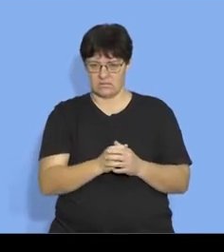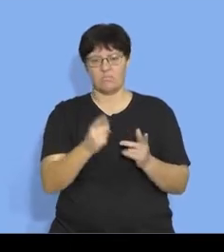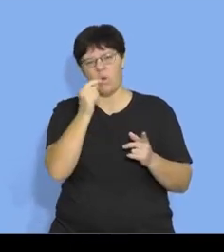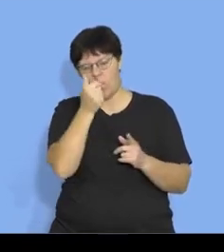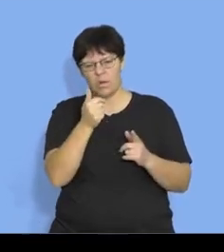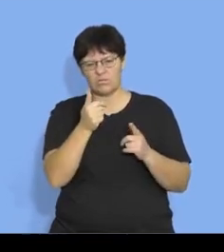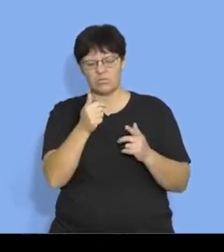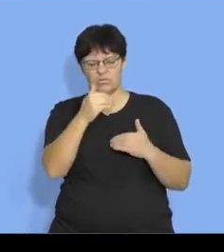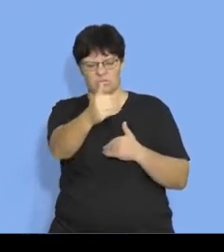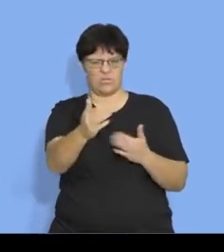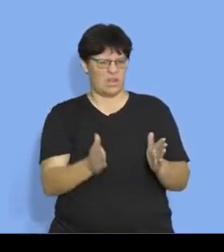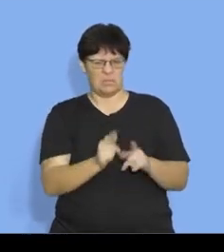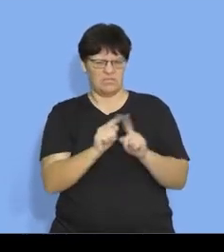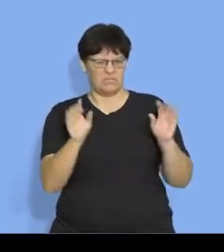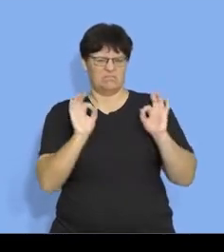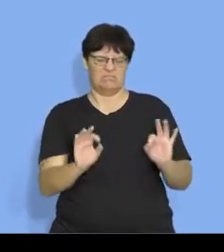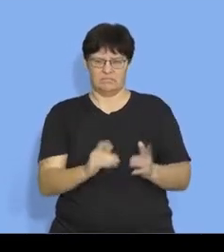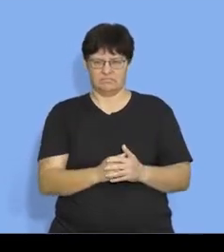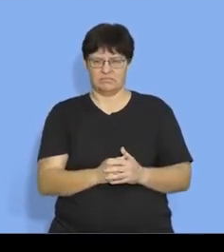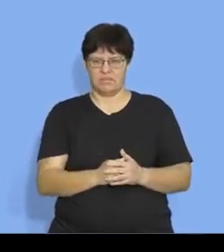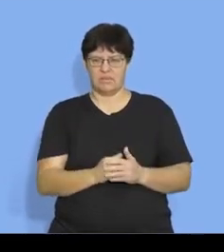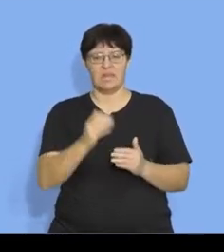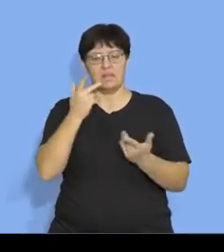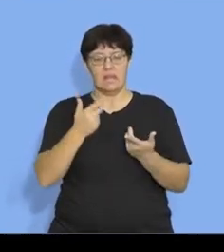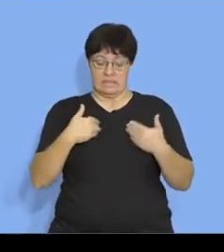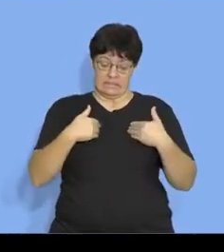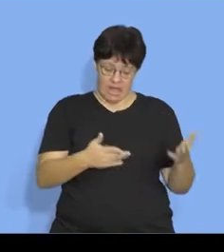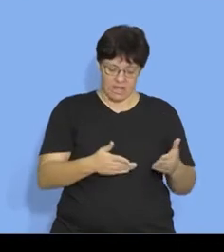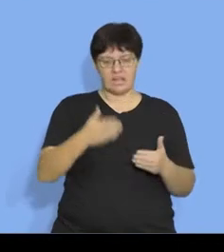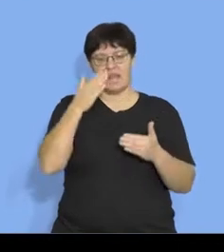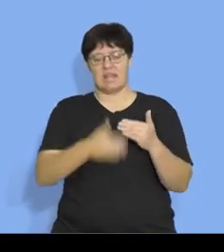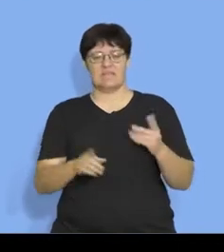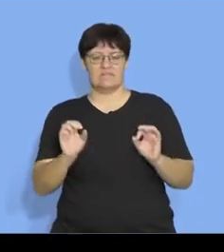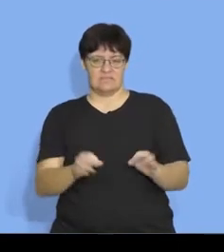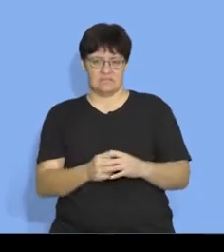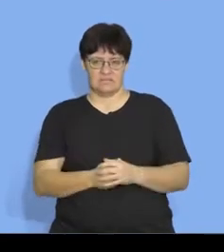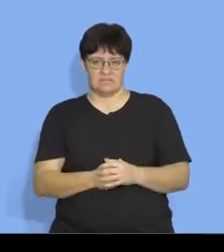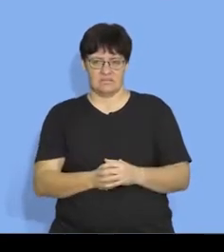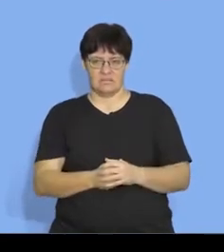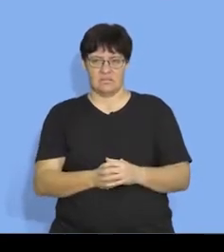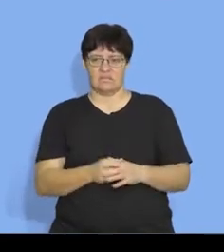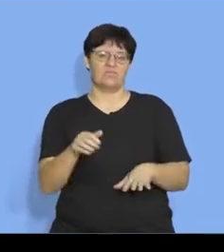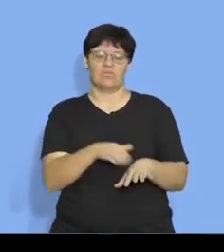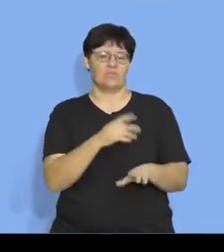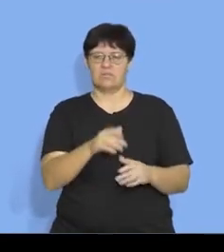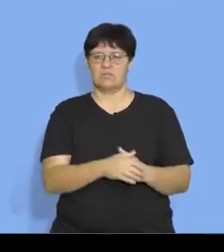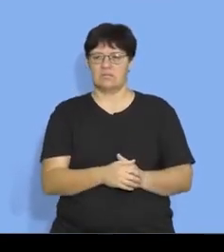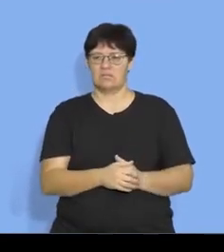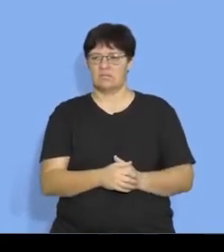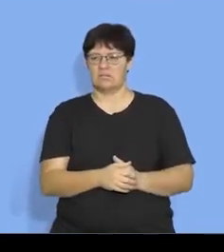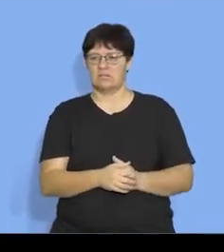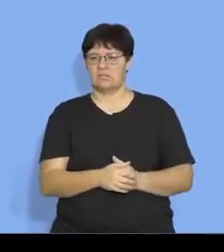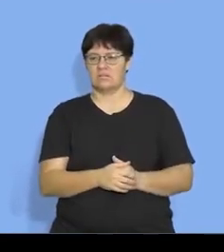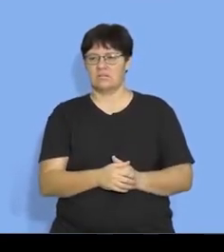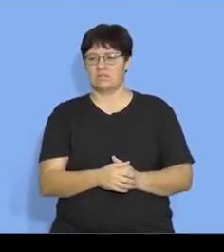square but not quite okay and then ended up where she started we're not going to worry too much about how slow it was because that oopsie that doesn't